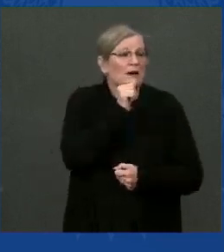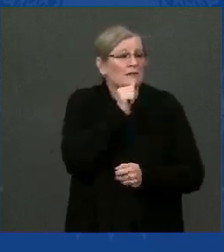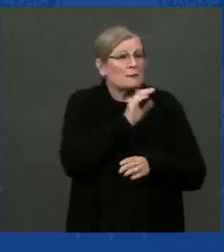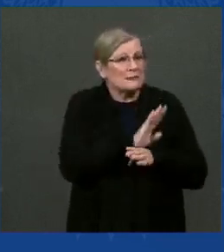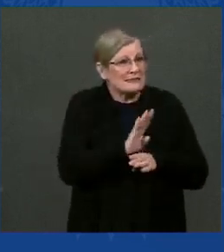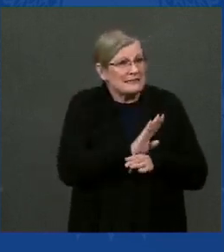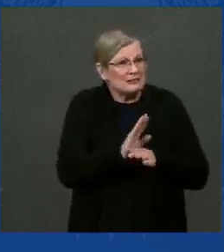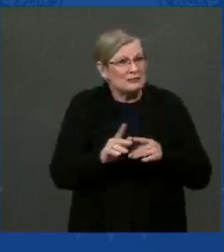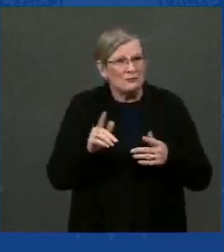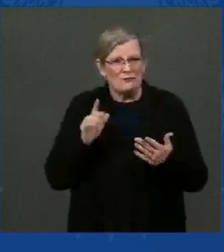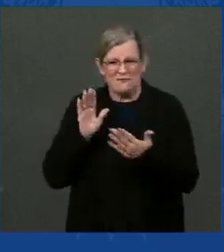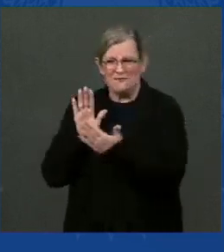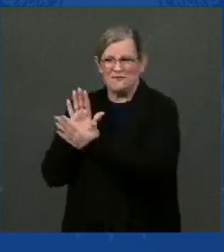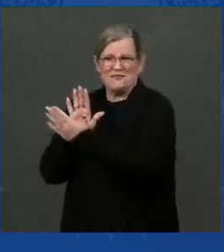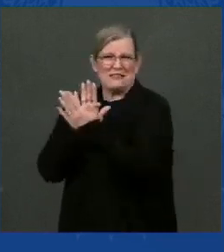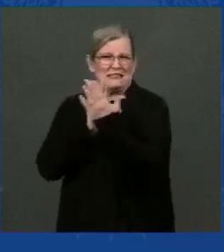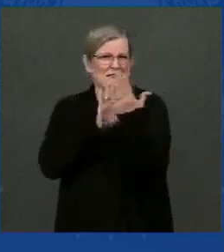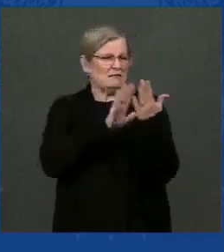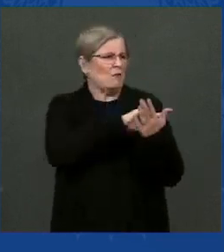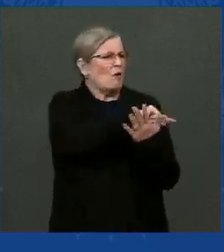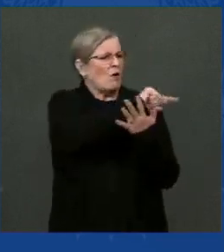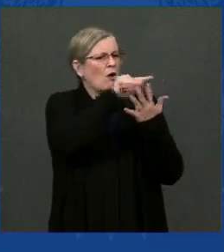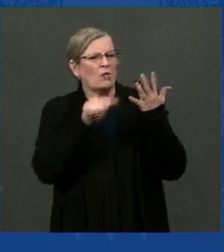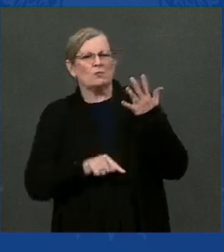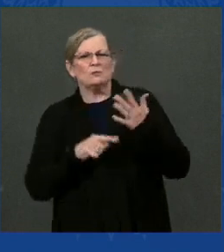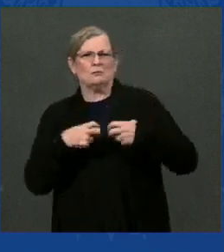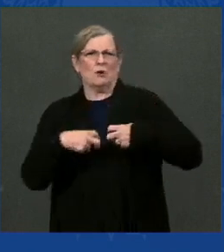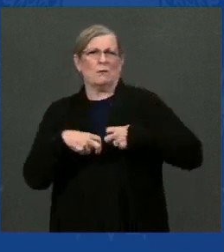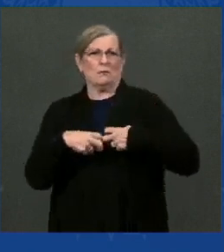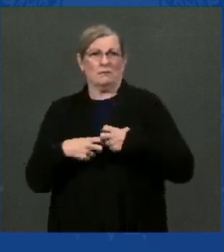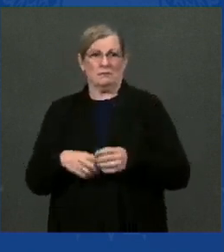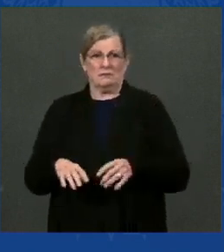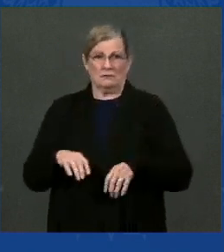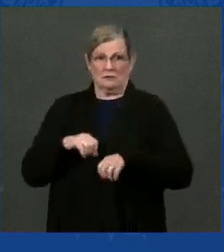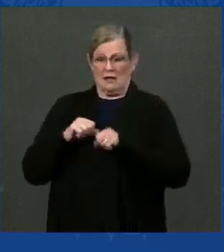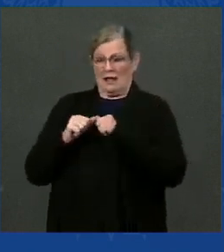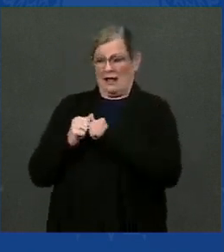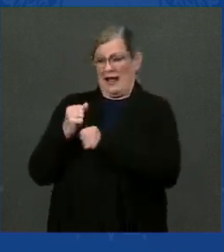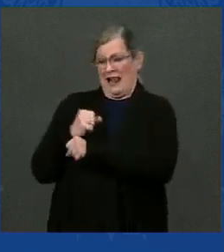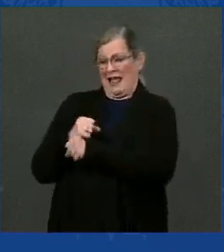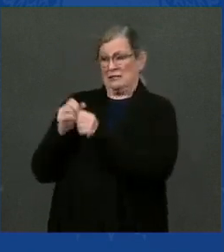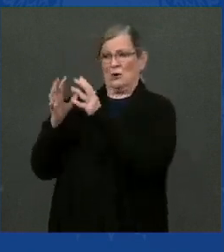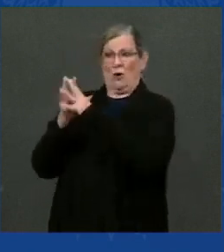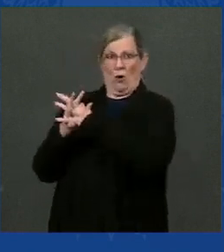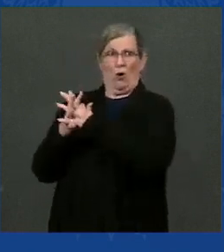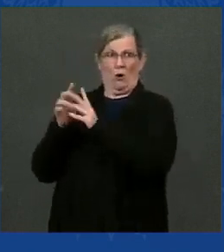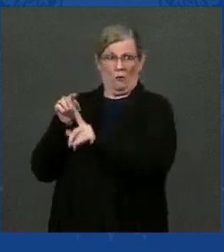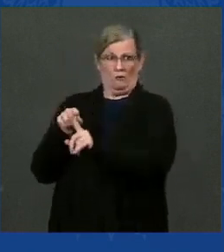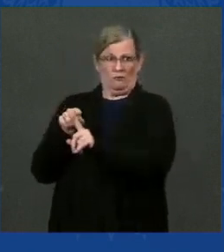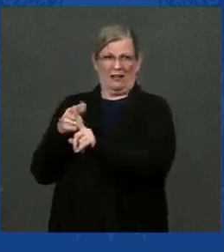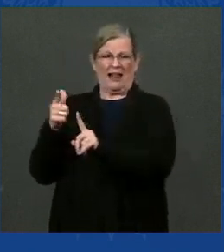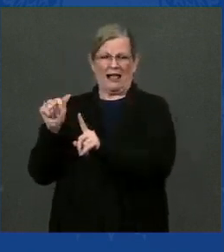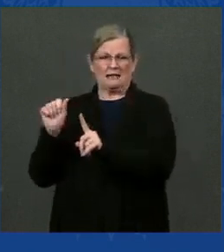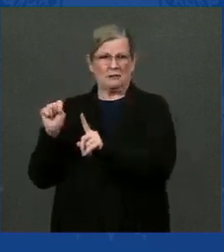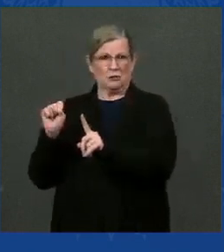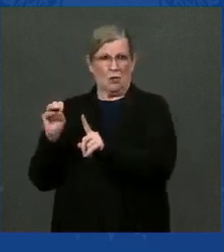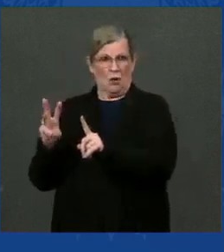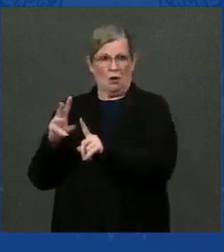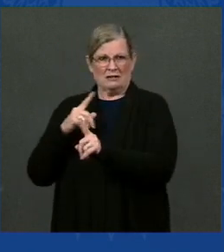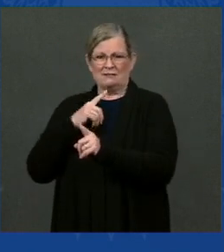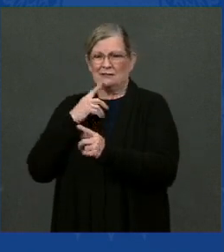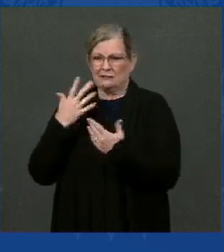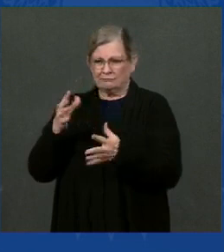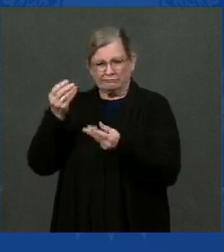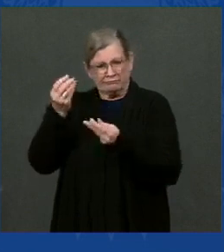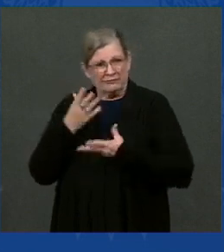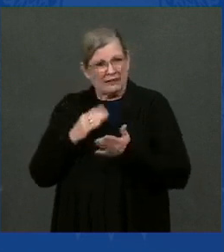of these issues. Glasgow must start be the start as I've you're tired of hearing me say it, but a decisive decade